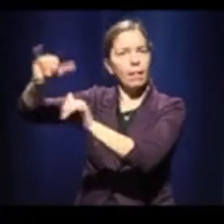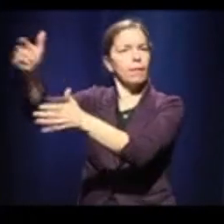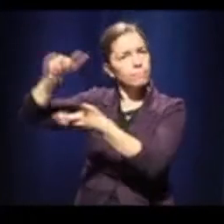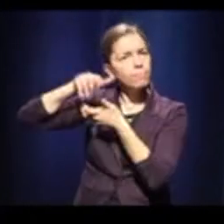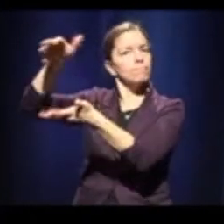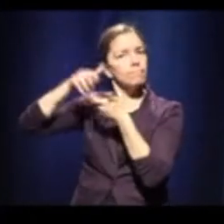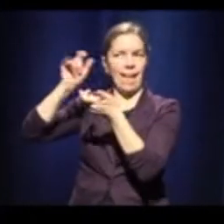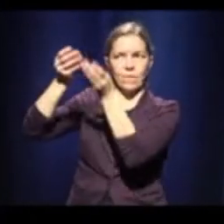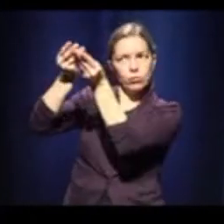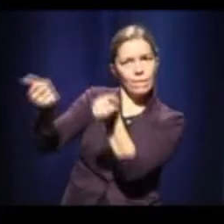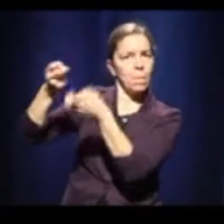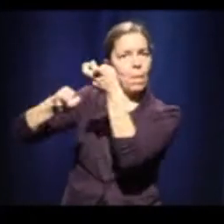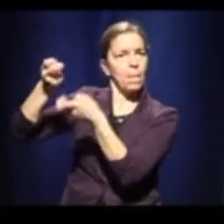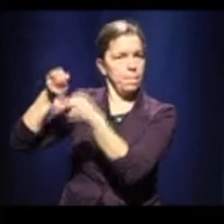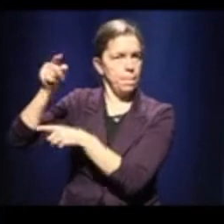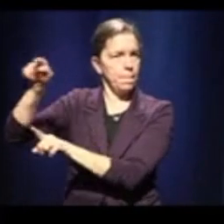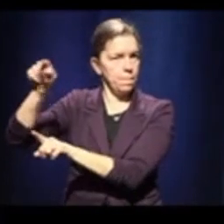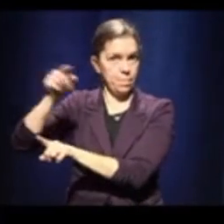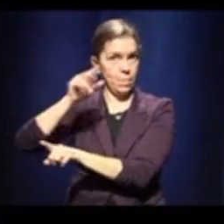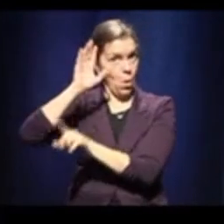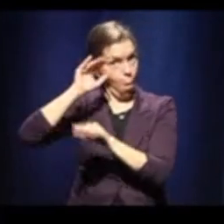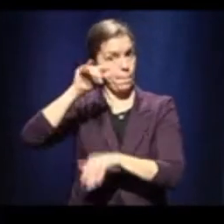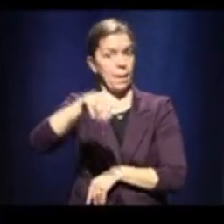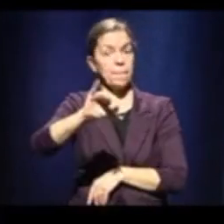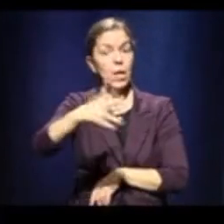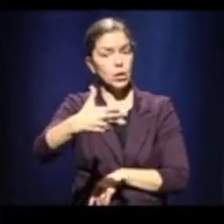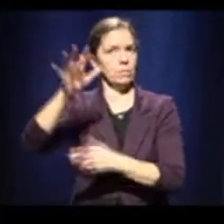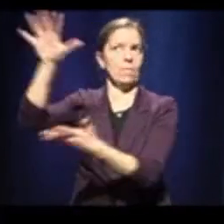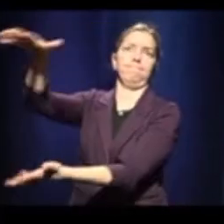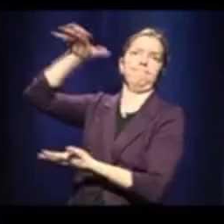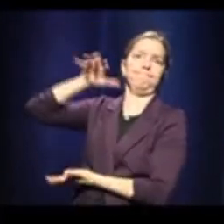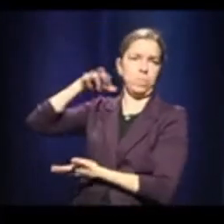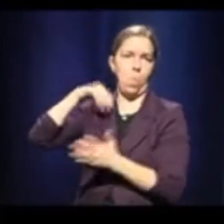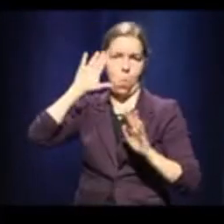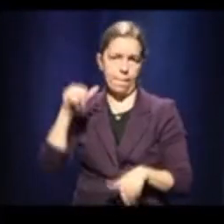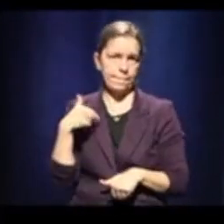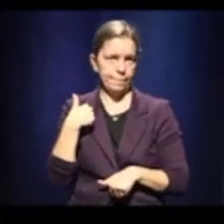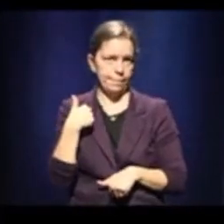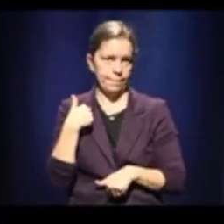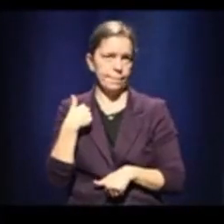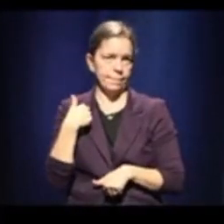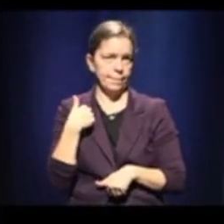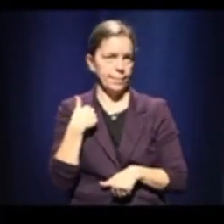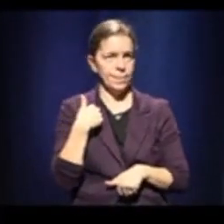March that we catch up to make sure we get to our plan of 1.2, 1.3 million doses.